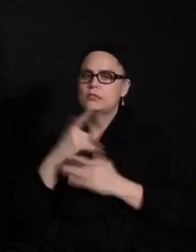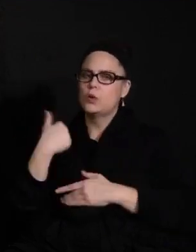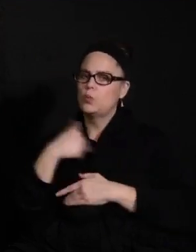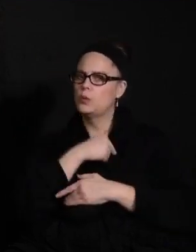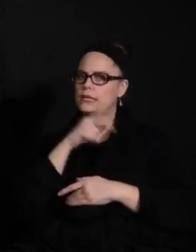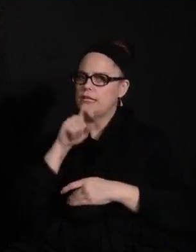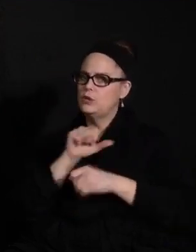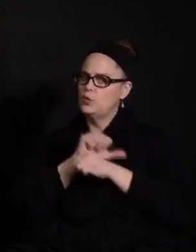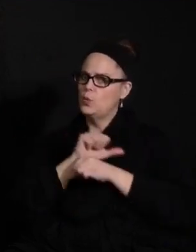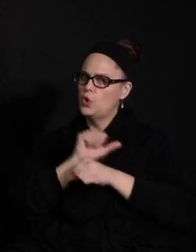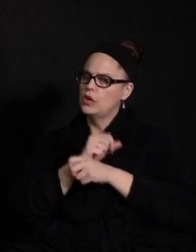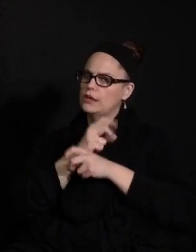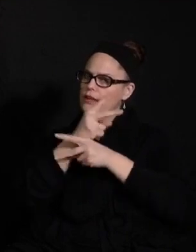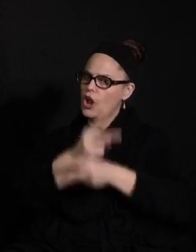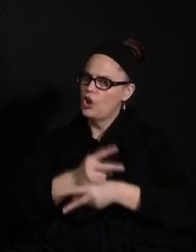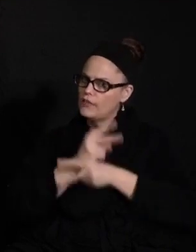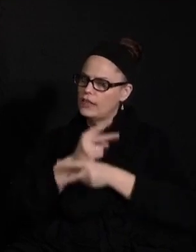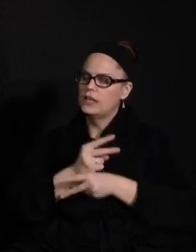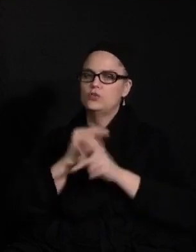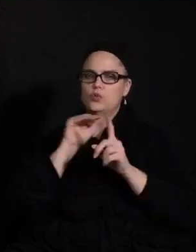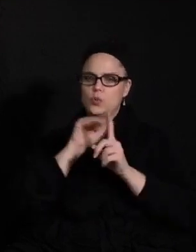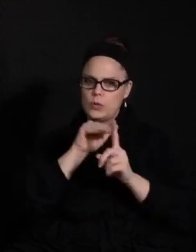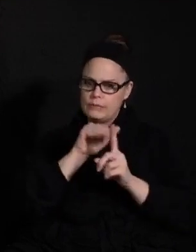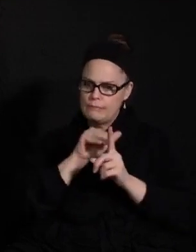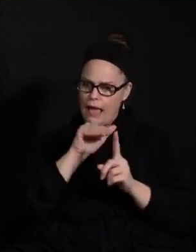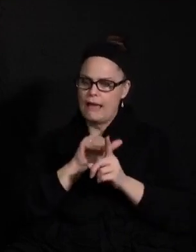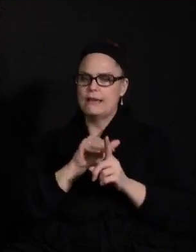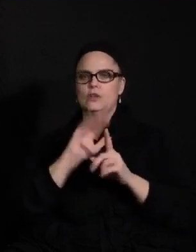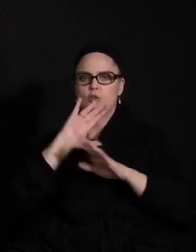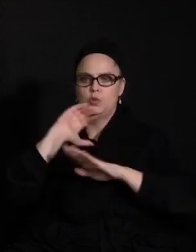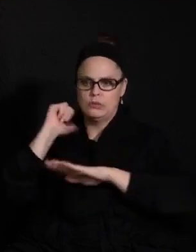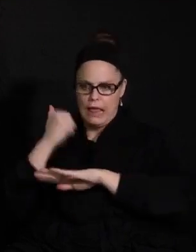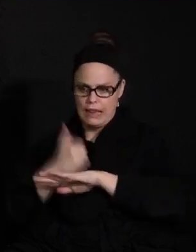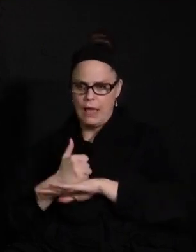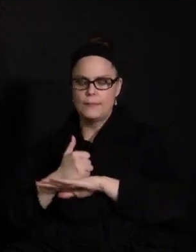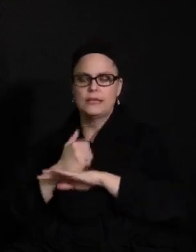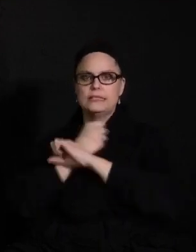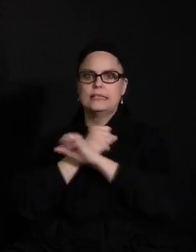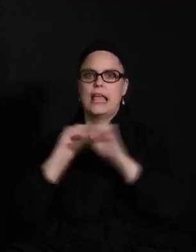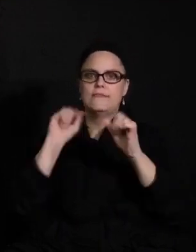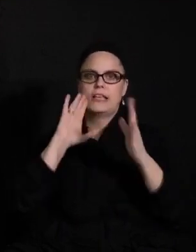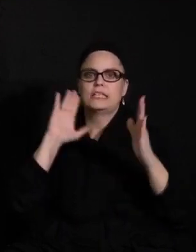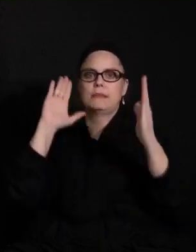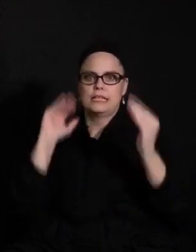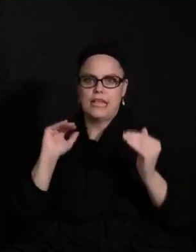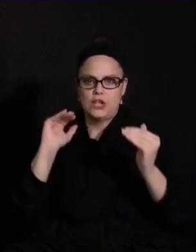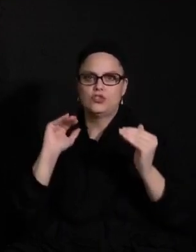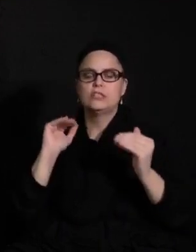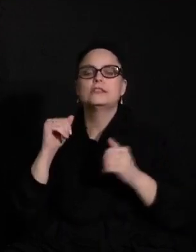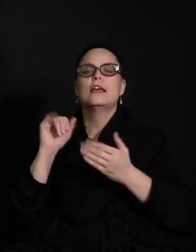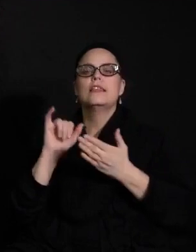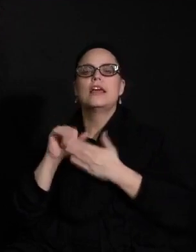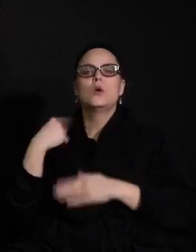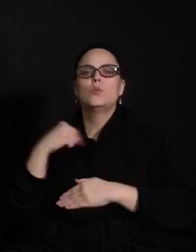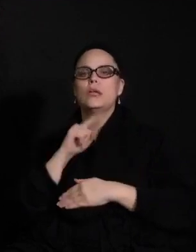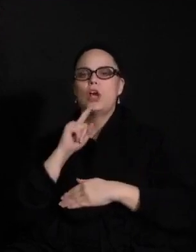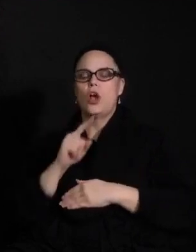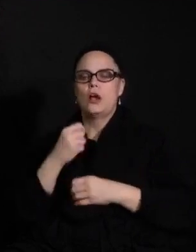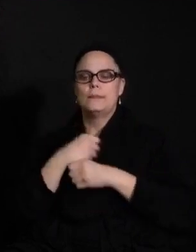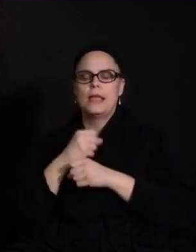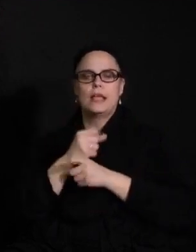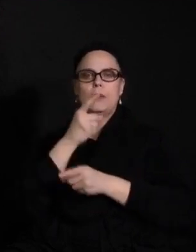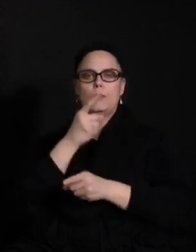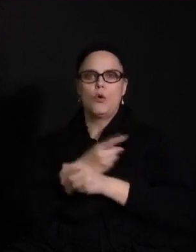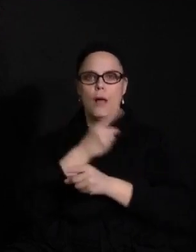carefully to remind, to make sure that we're setting up safe expectations, and to make sure that we are making the proper adjustments